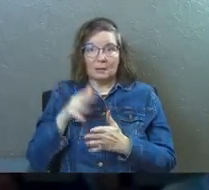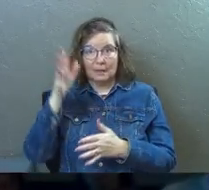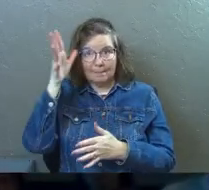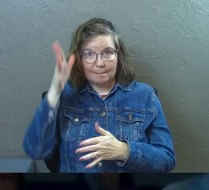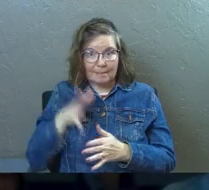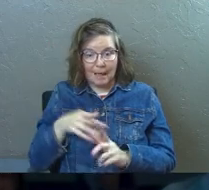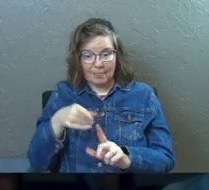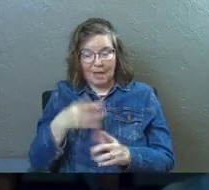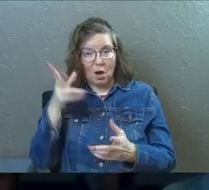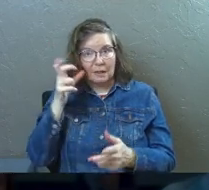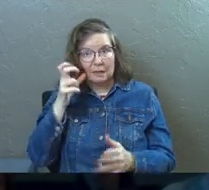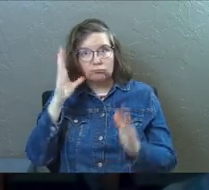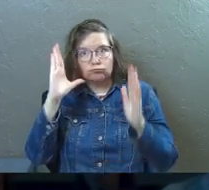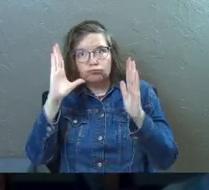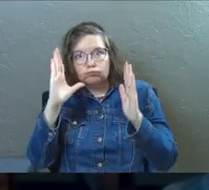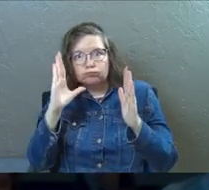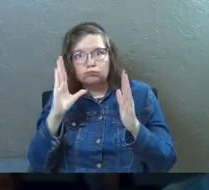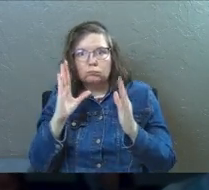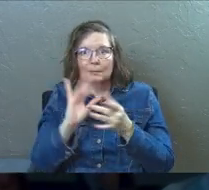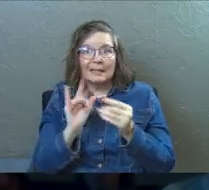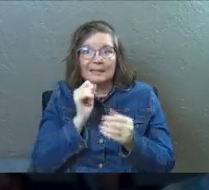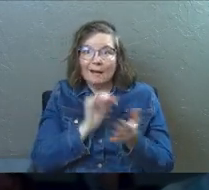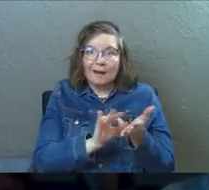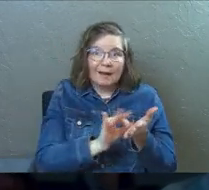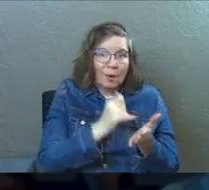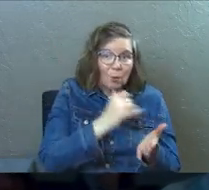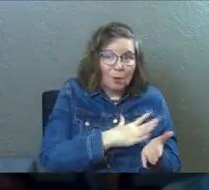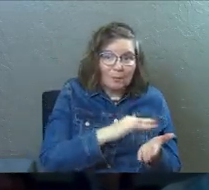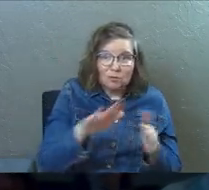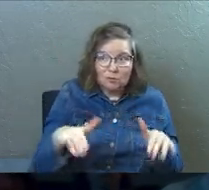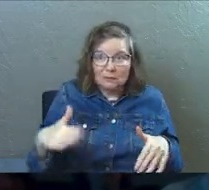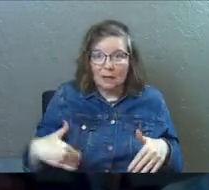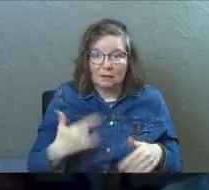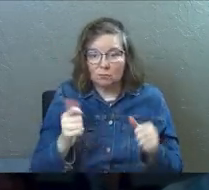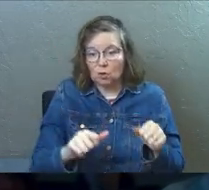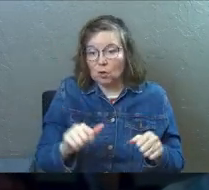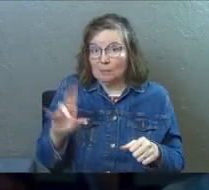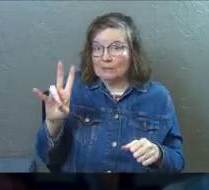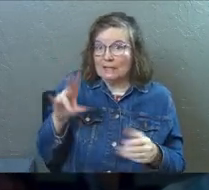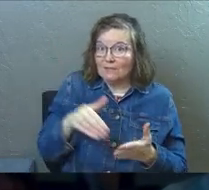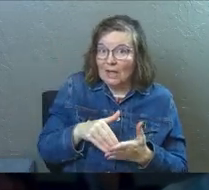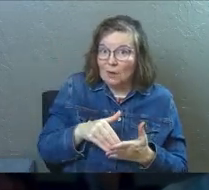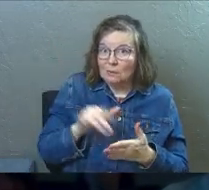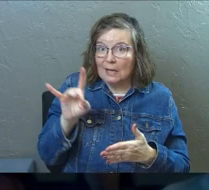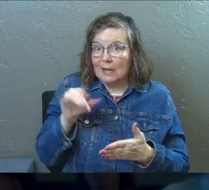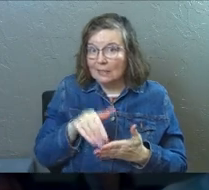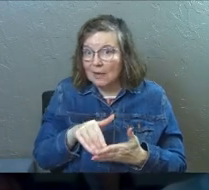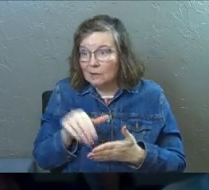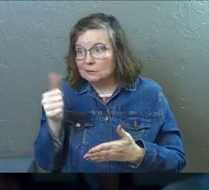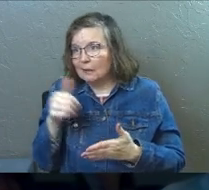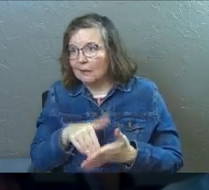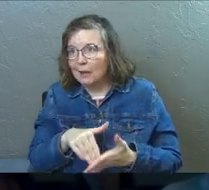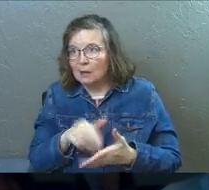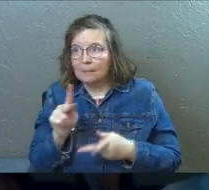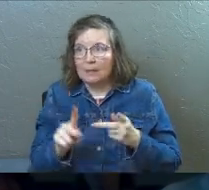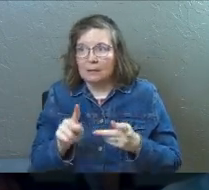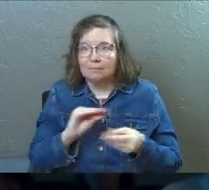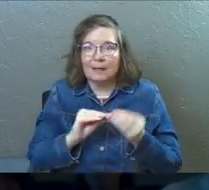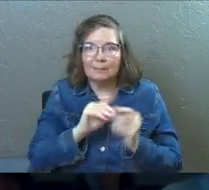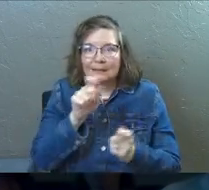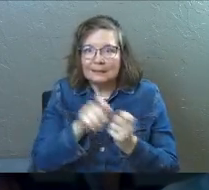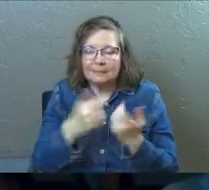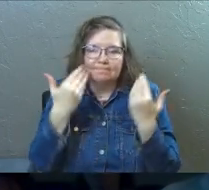listening to him speak, not even counting the women and children could have been 7,000, 8,000, 10,000 people.